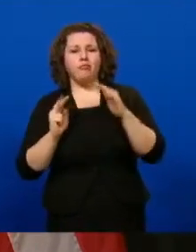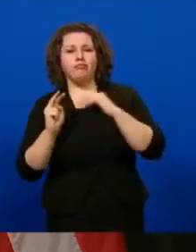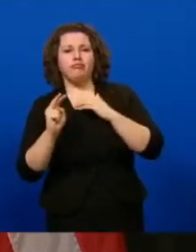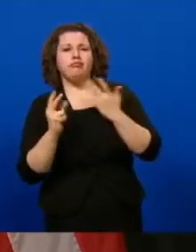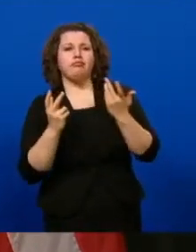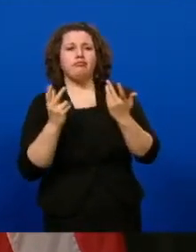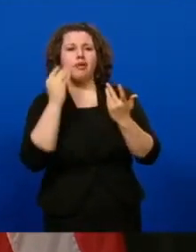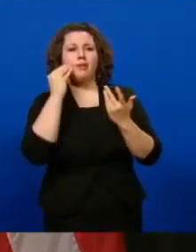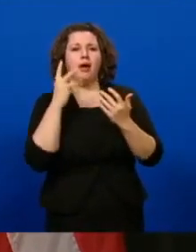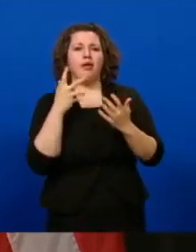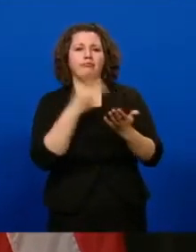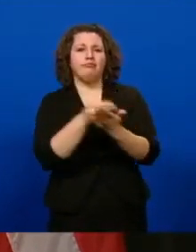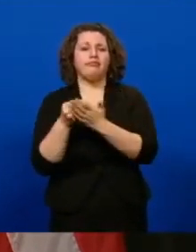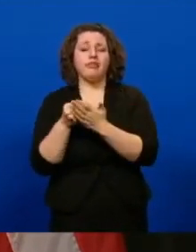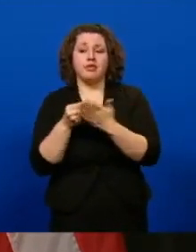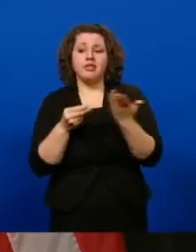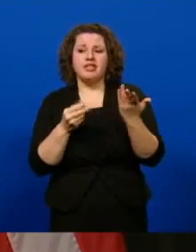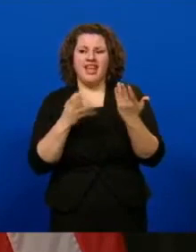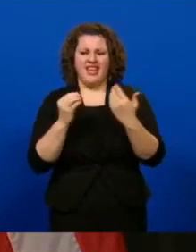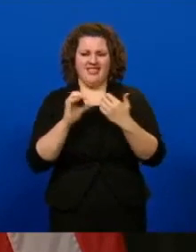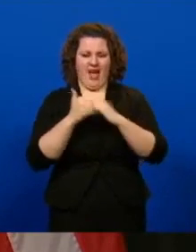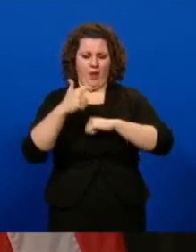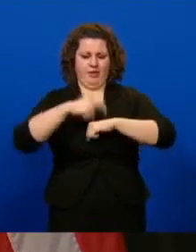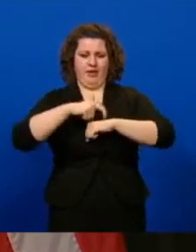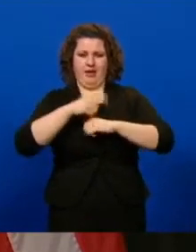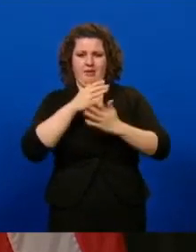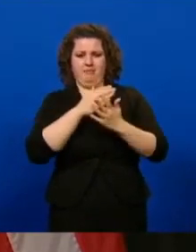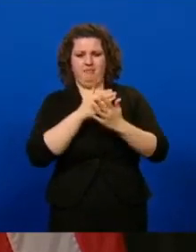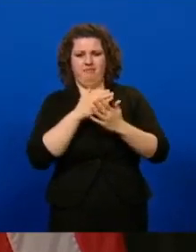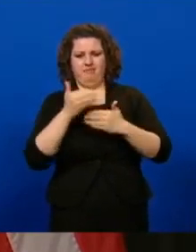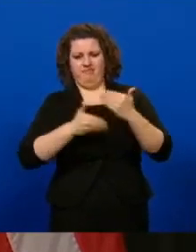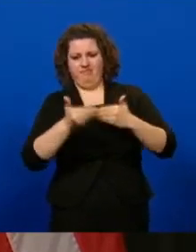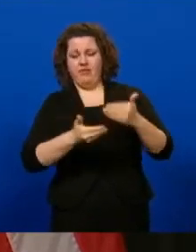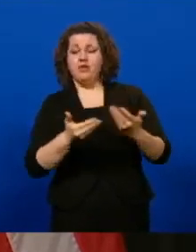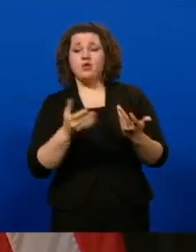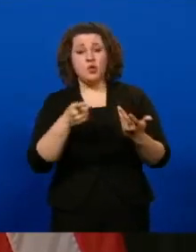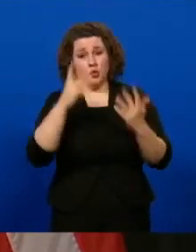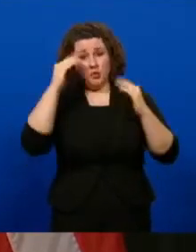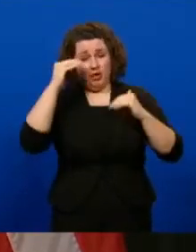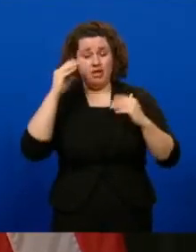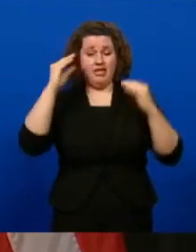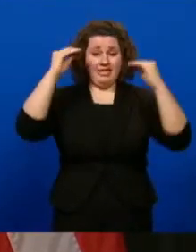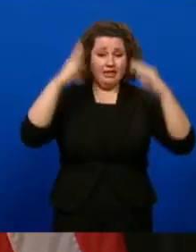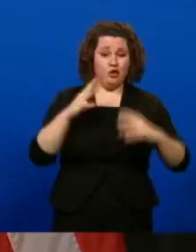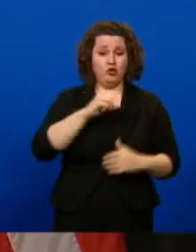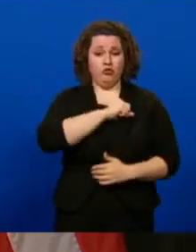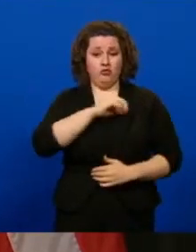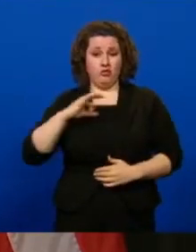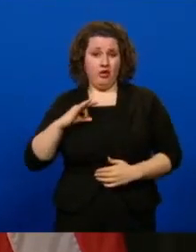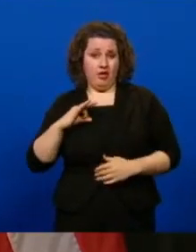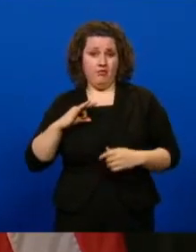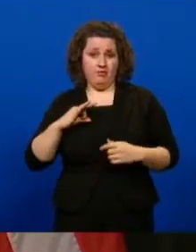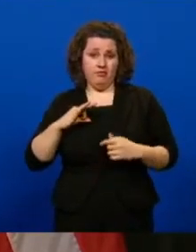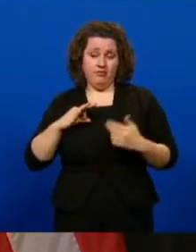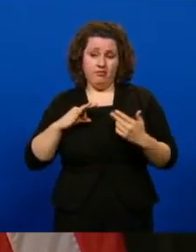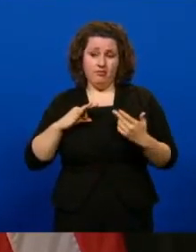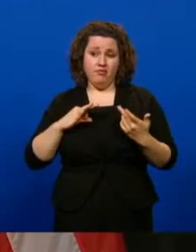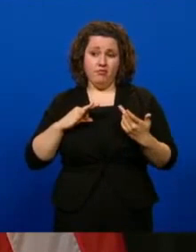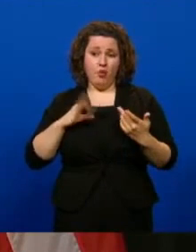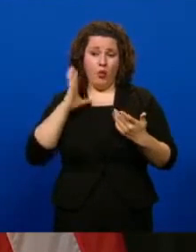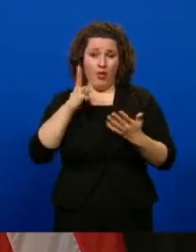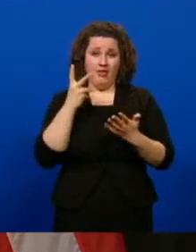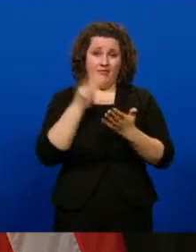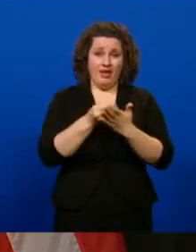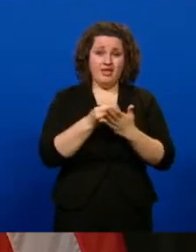on the vaccinations and a timing issue. Would you expect that teachers and staff in schools would be vaccinated